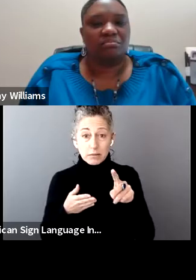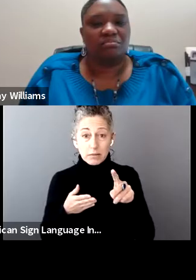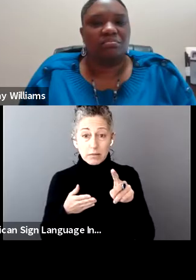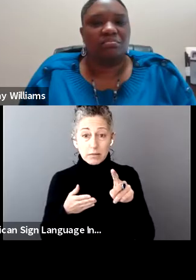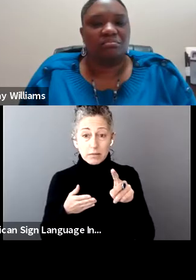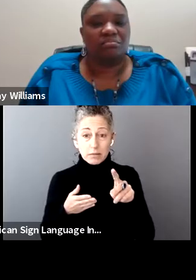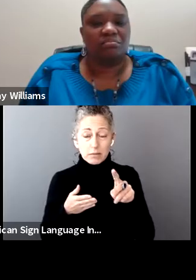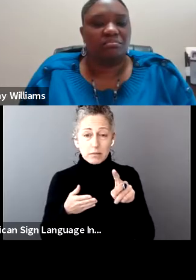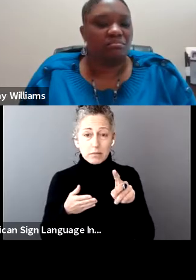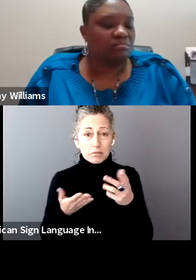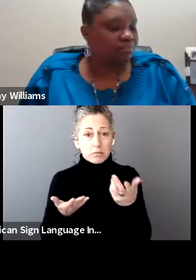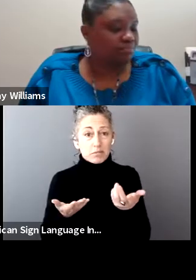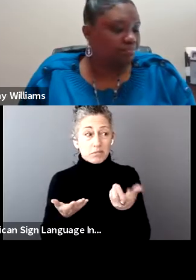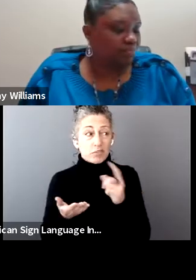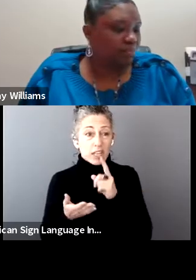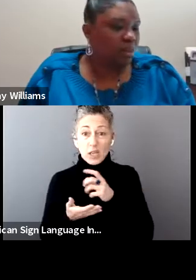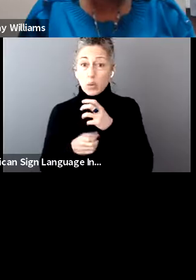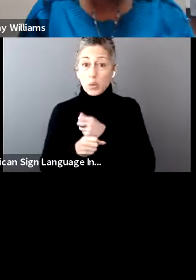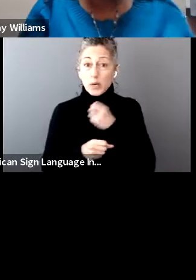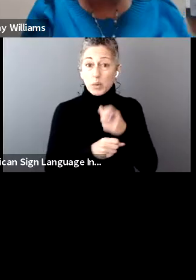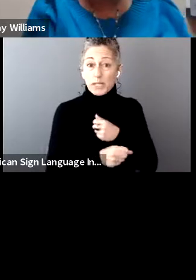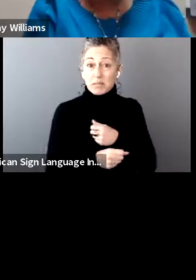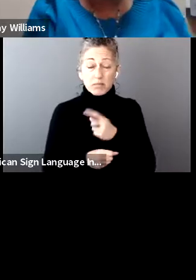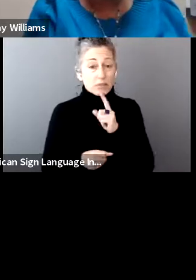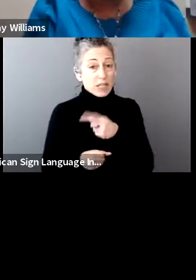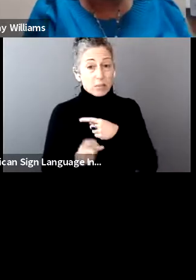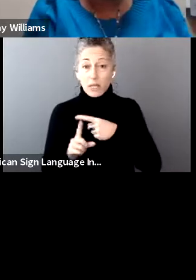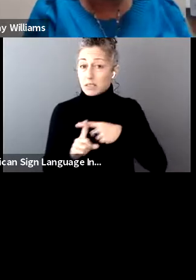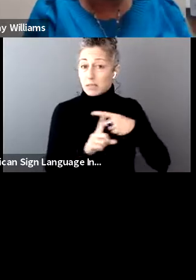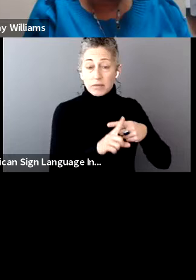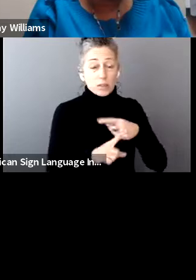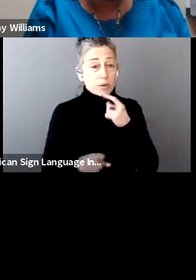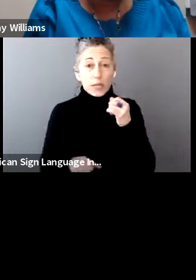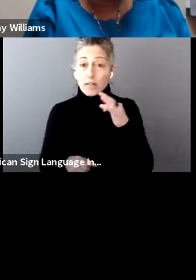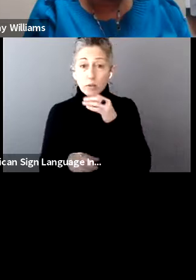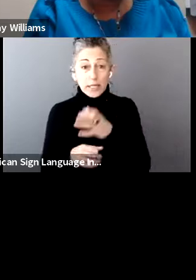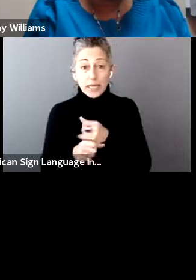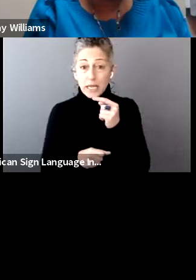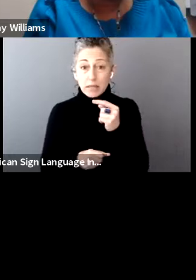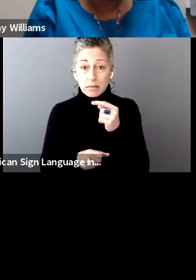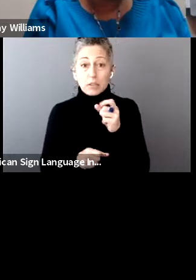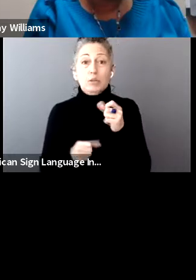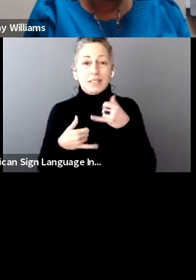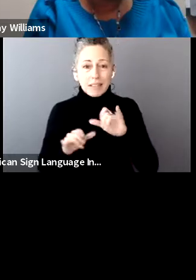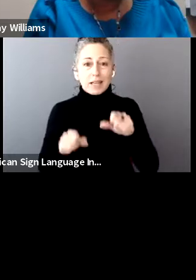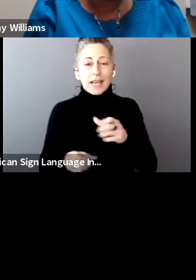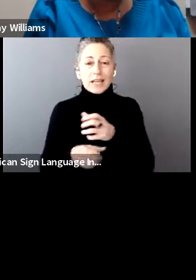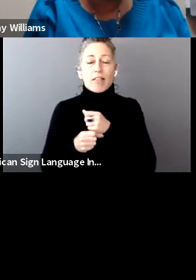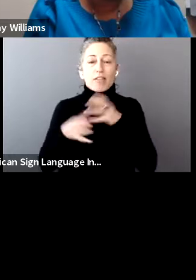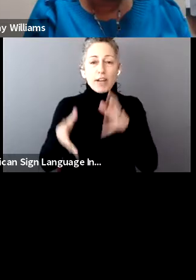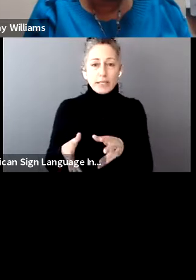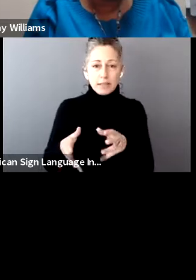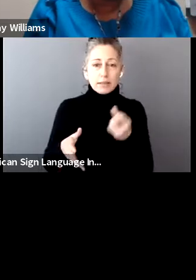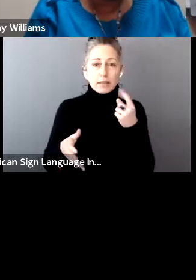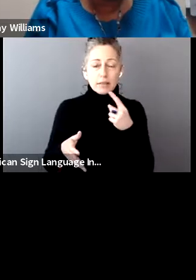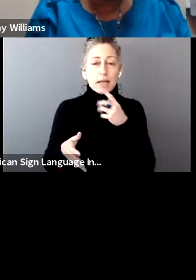it's a win-win on both sides. So if you didn't get it, you can claim the remaining amount. So the recovery rebate credit and